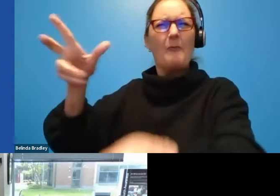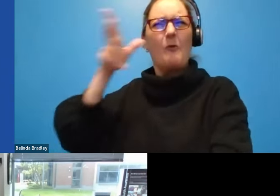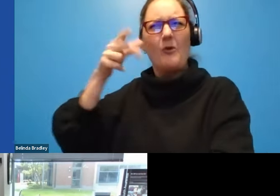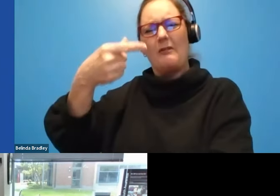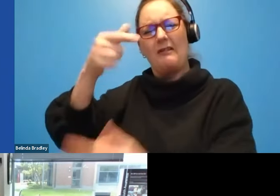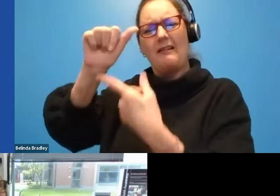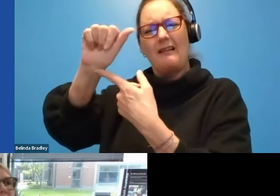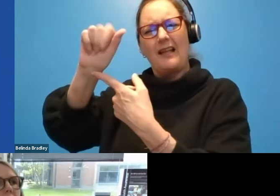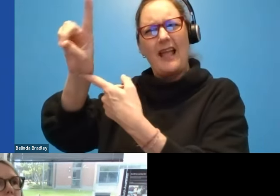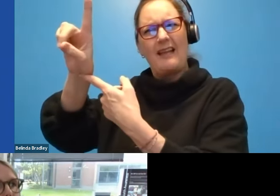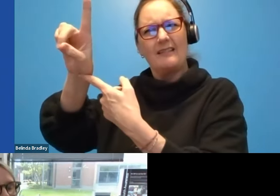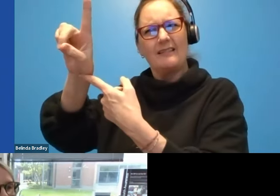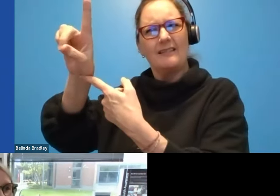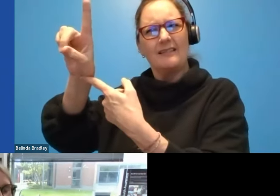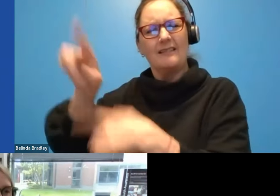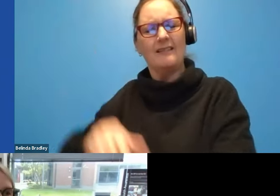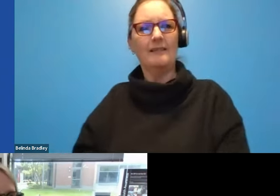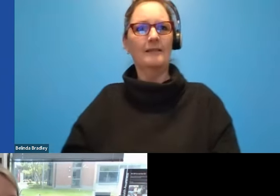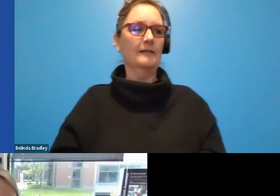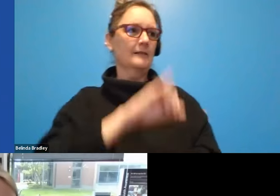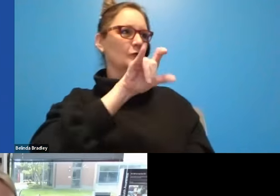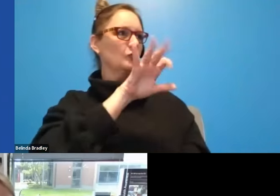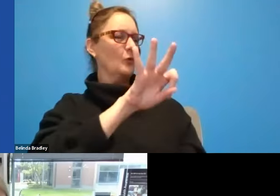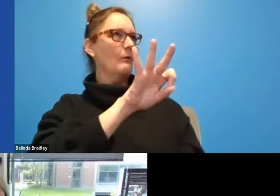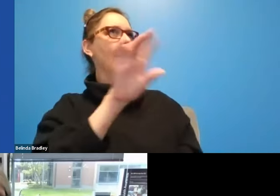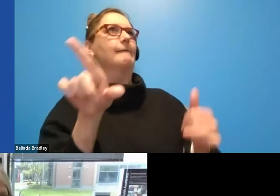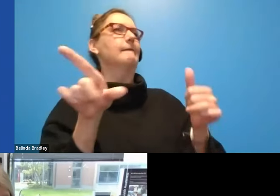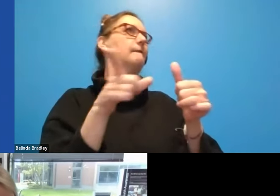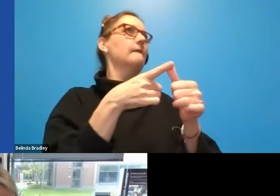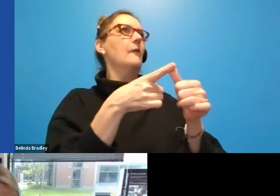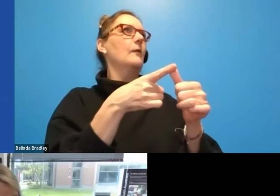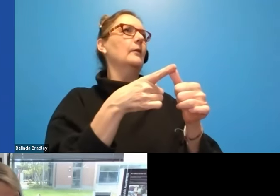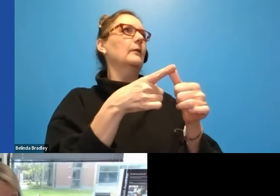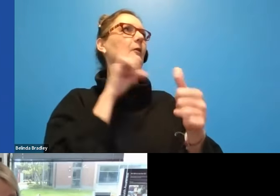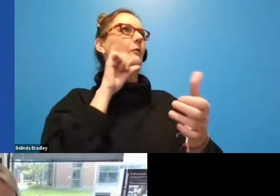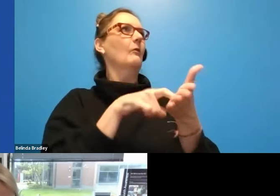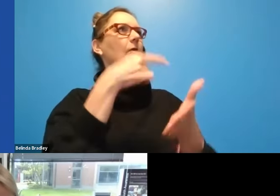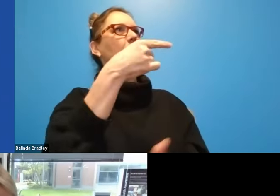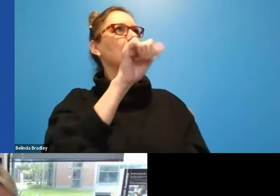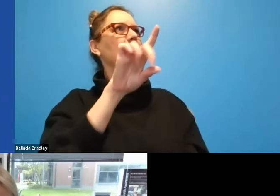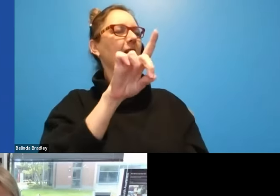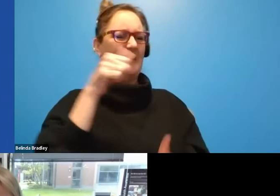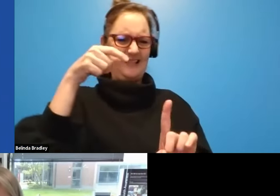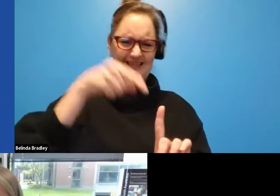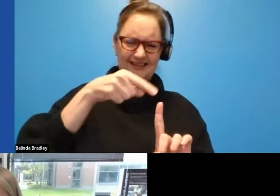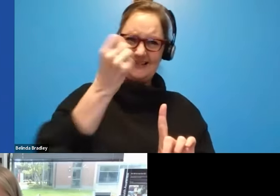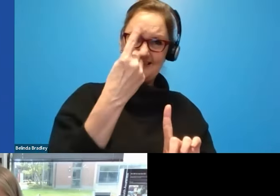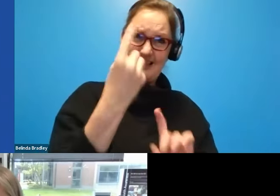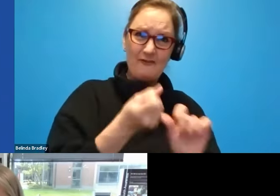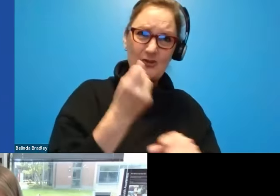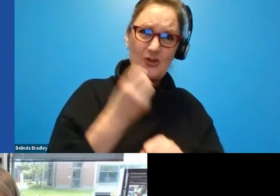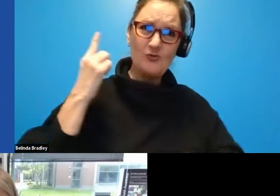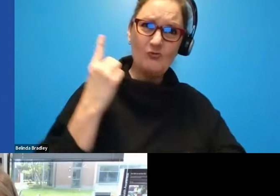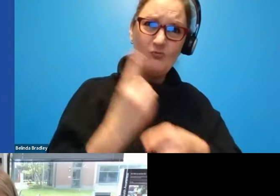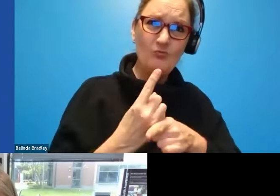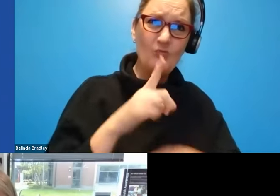Oh, my goodness. First hear. So, I mean, this is your 11th year, Joe? You